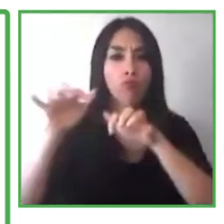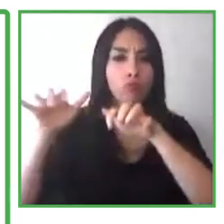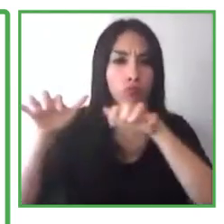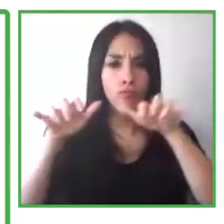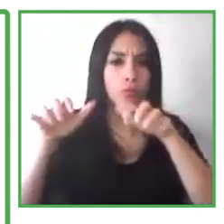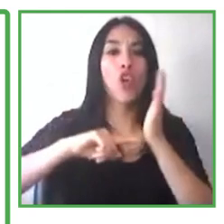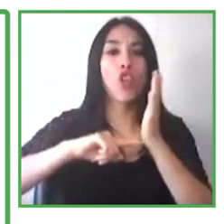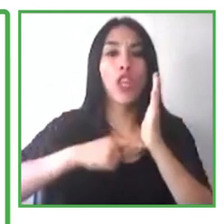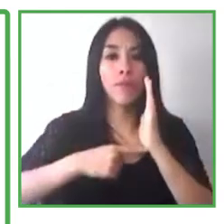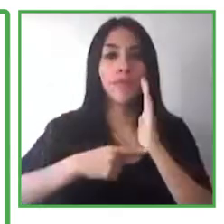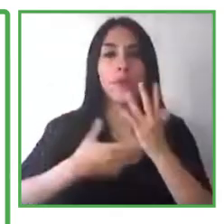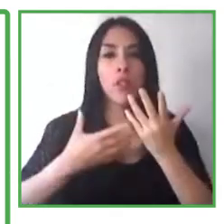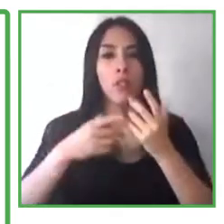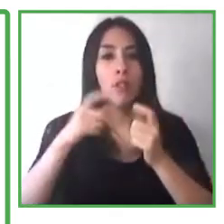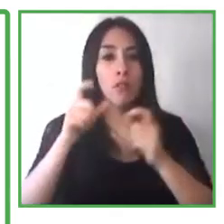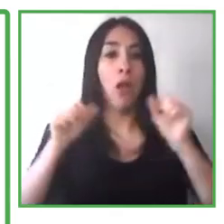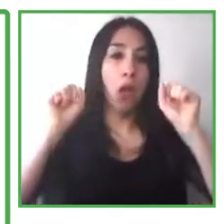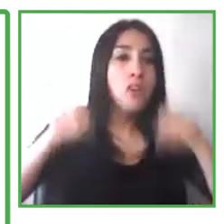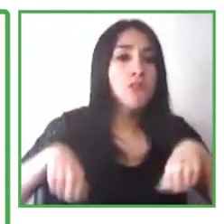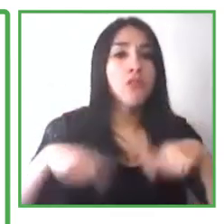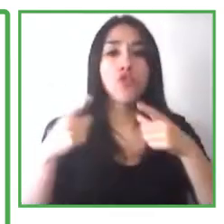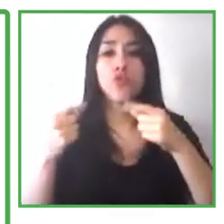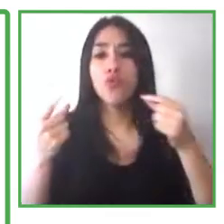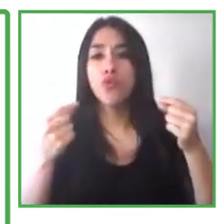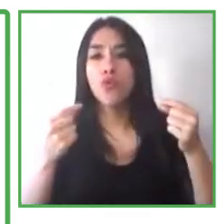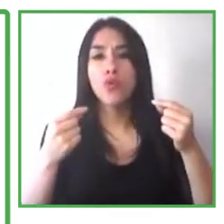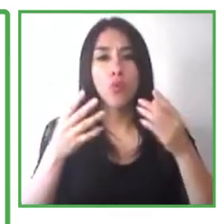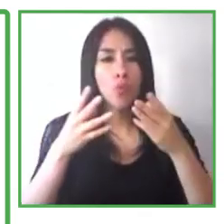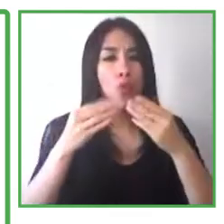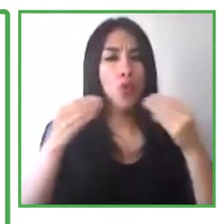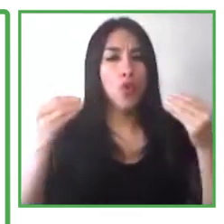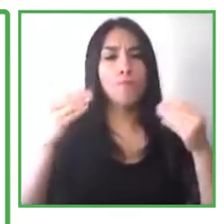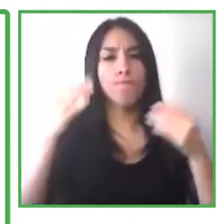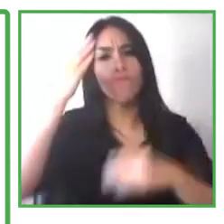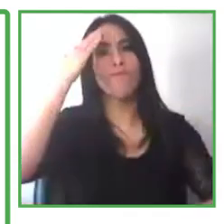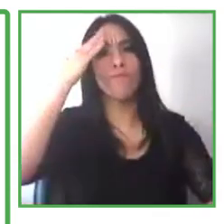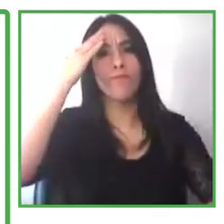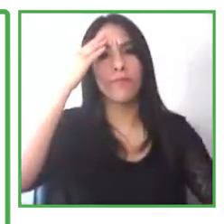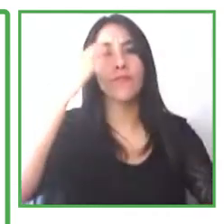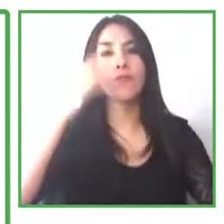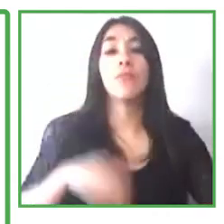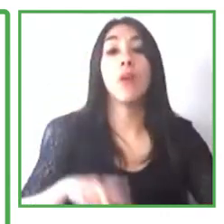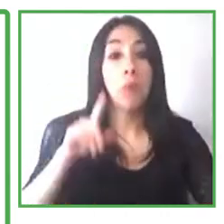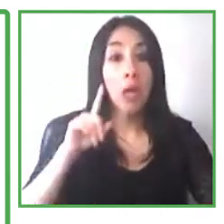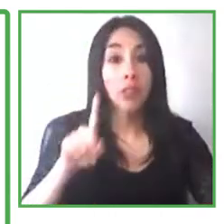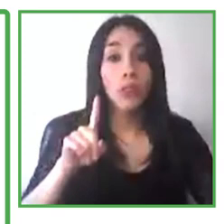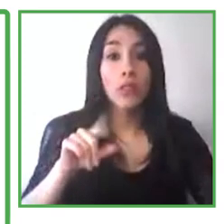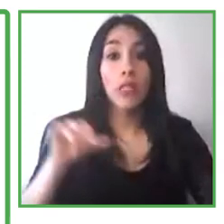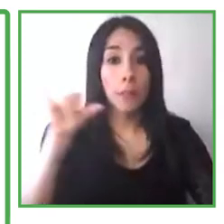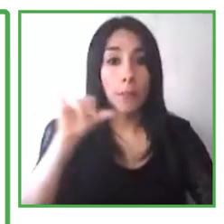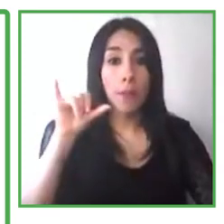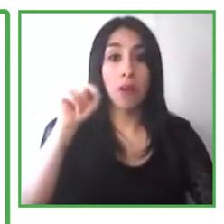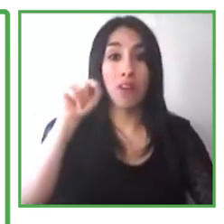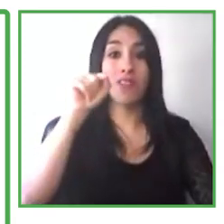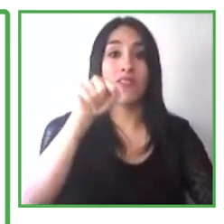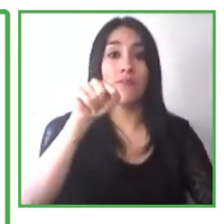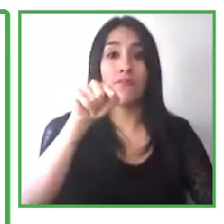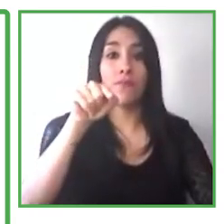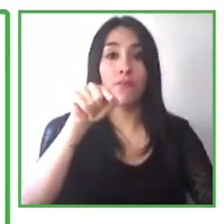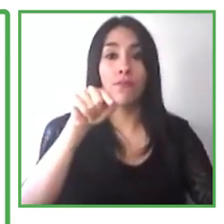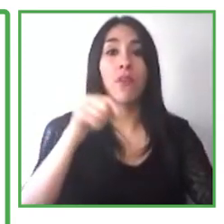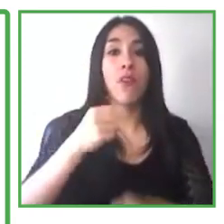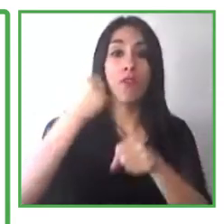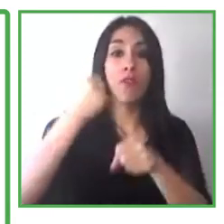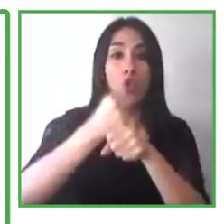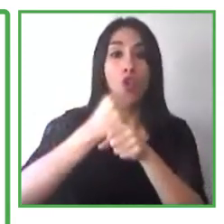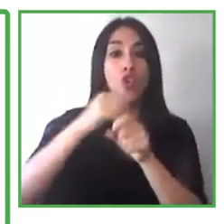lags typically abled candidates for people with disabilities. Why is that? Well, these are just my perspectives